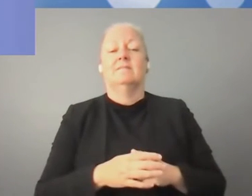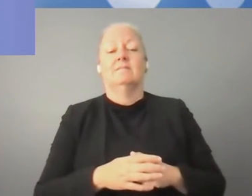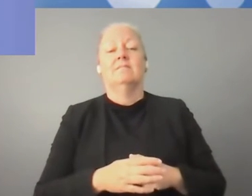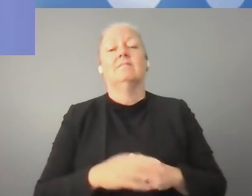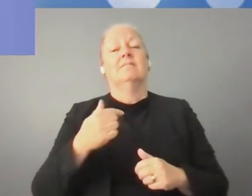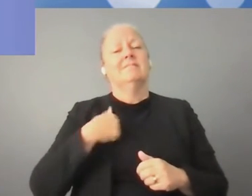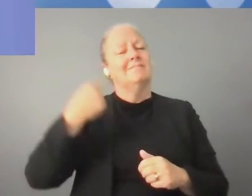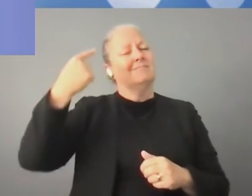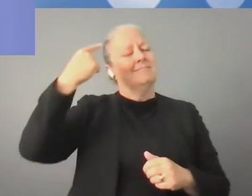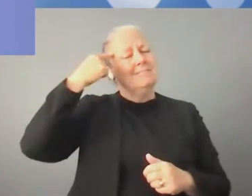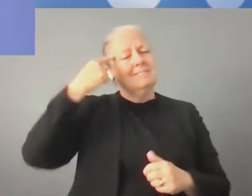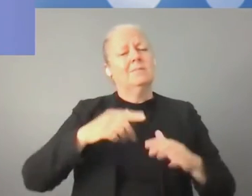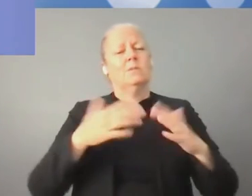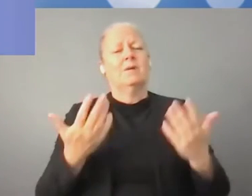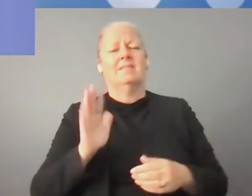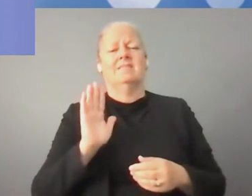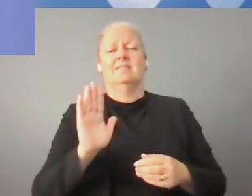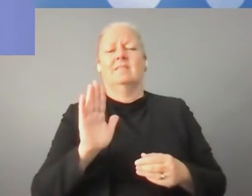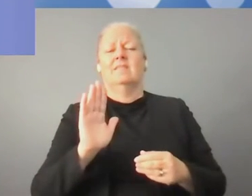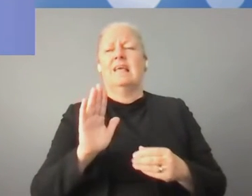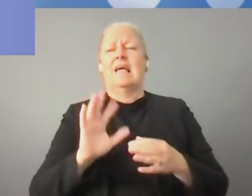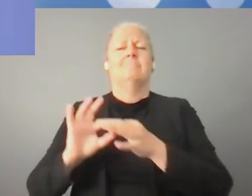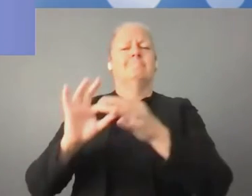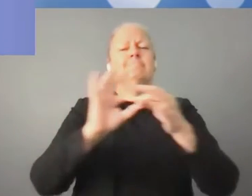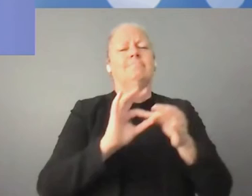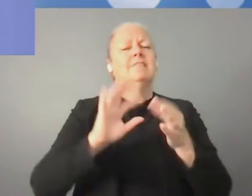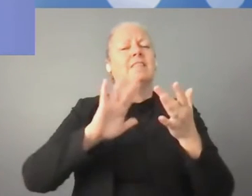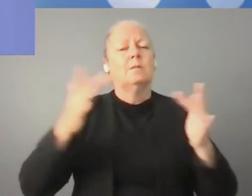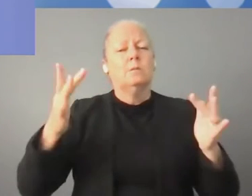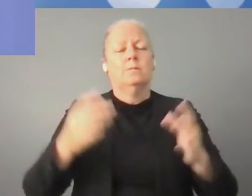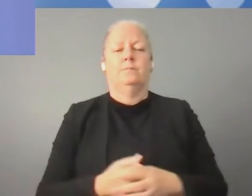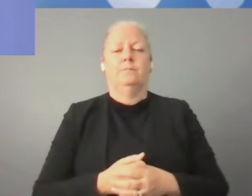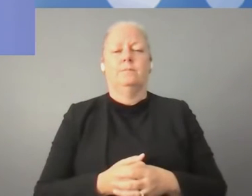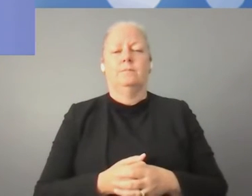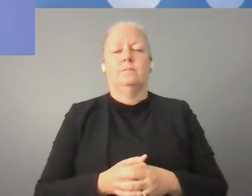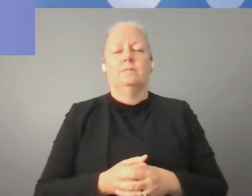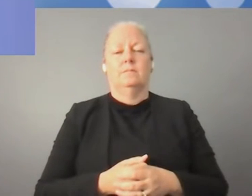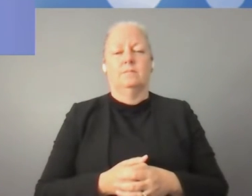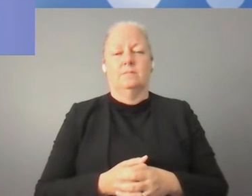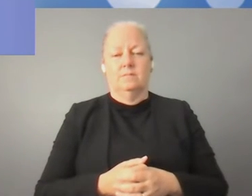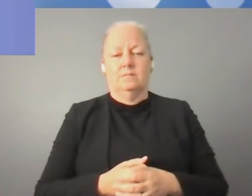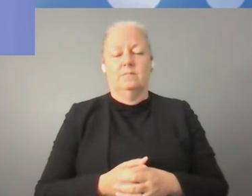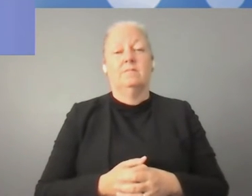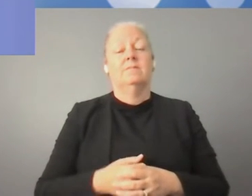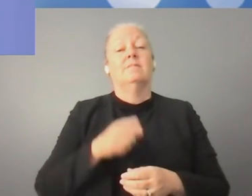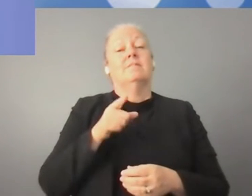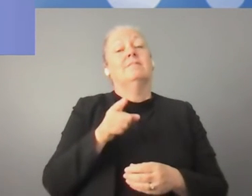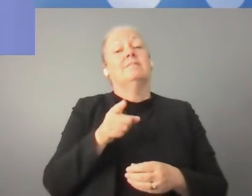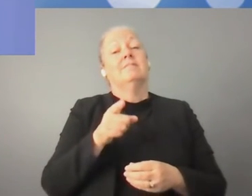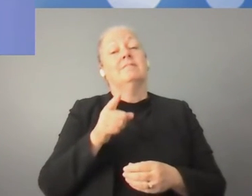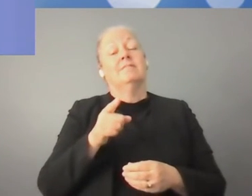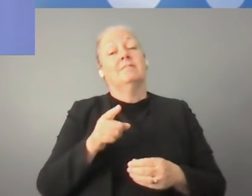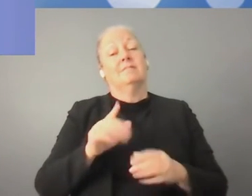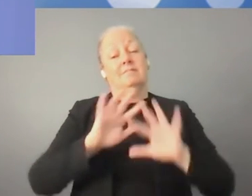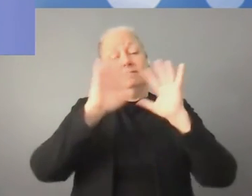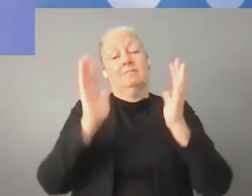the kind of Internet that is truly open and